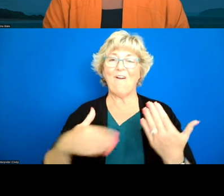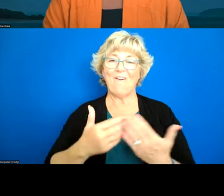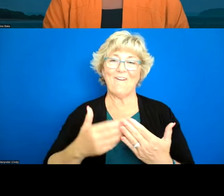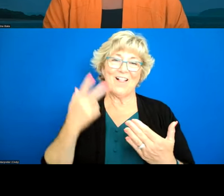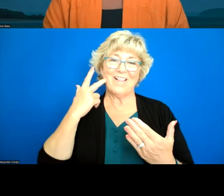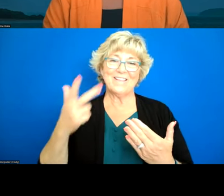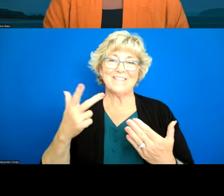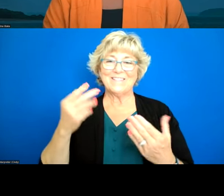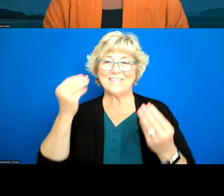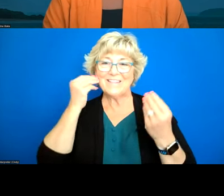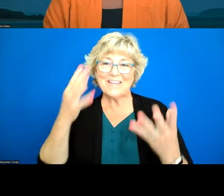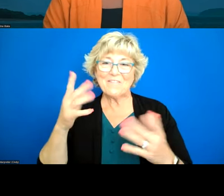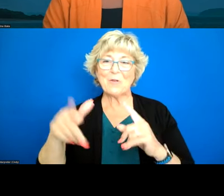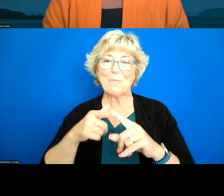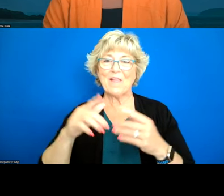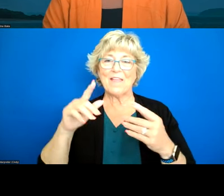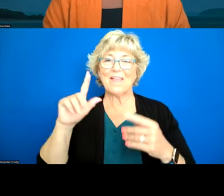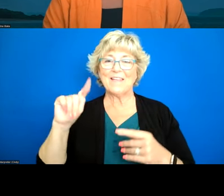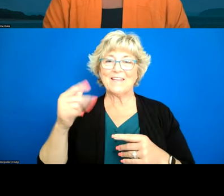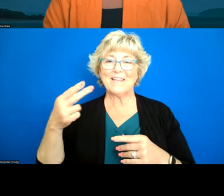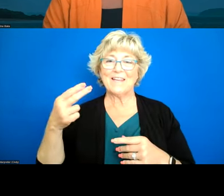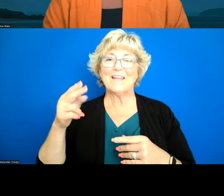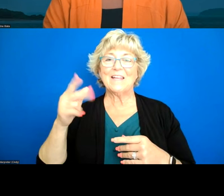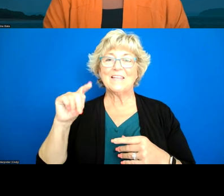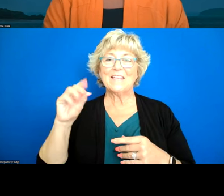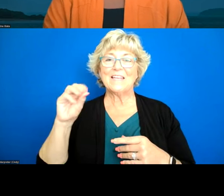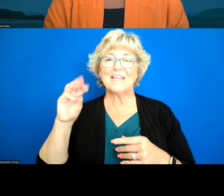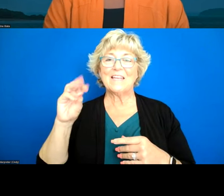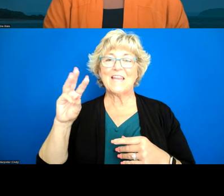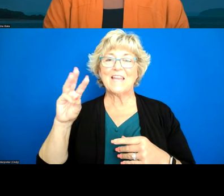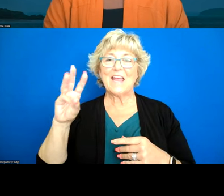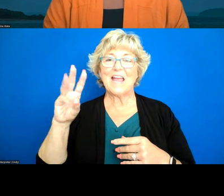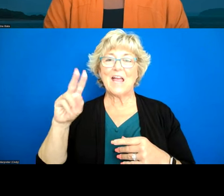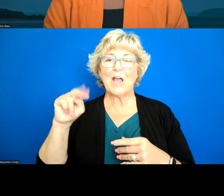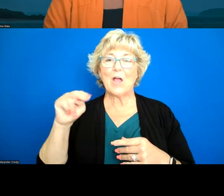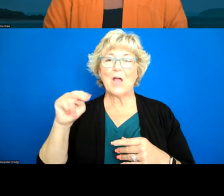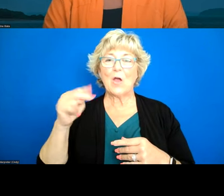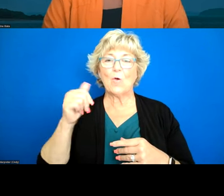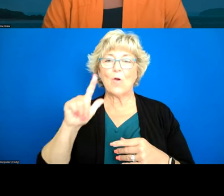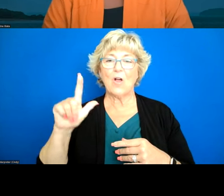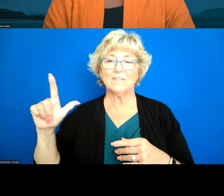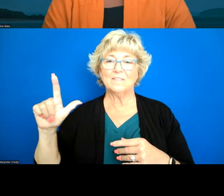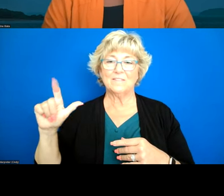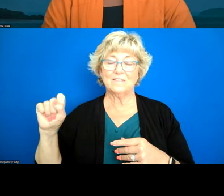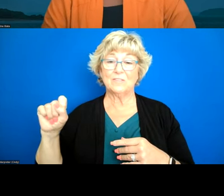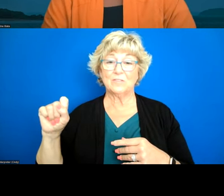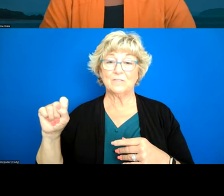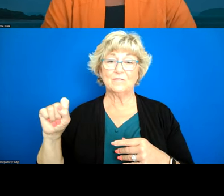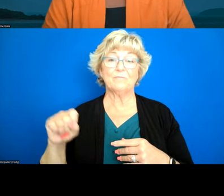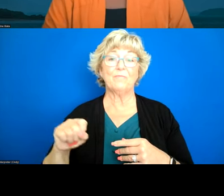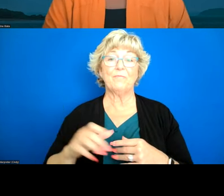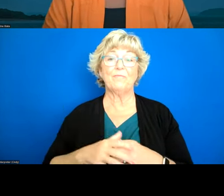information about our town halls um and again please feel free um if you are a health and human services